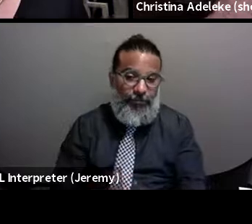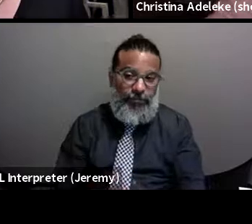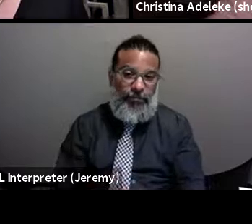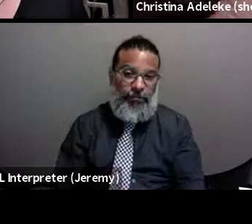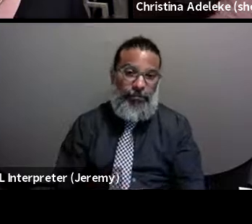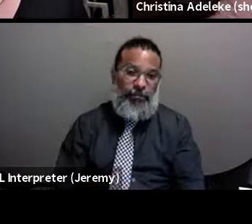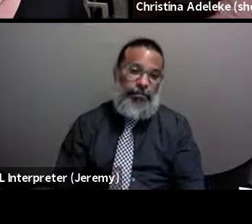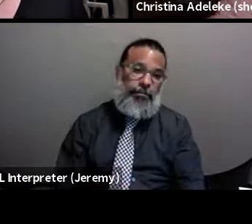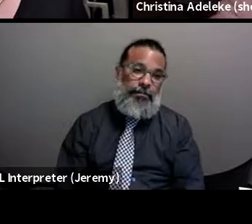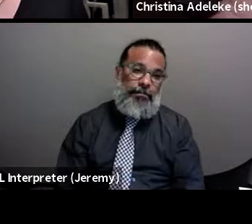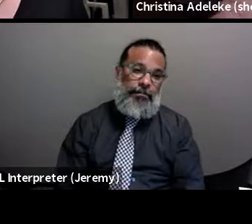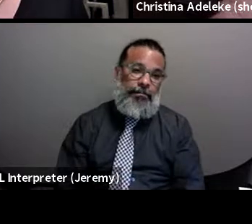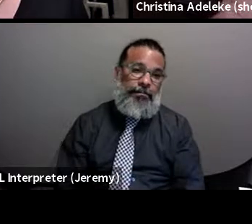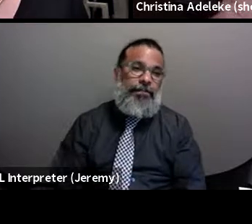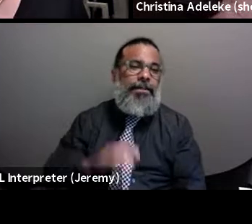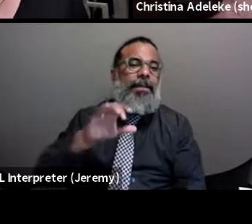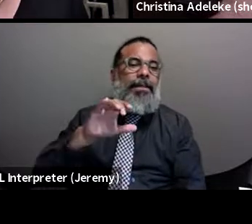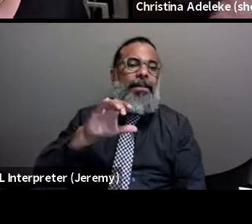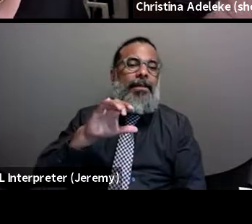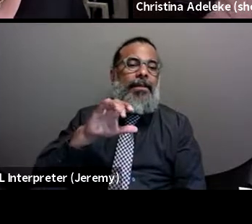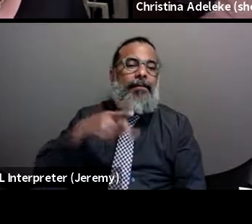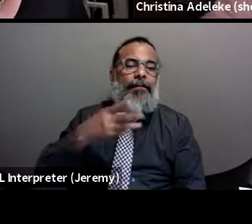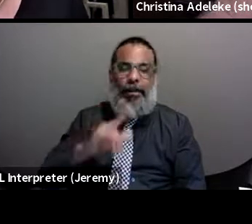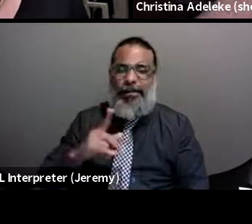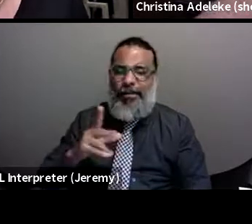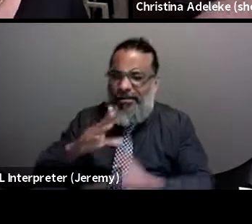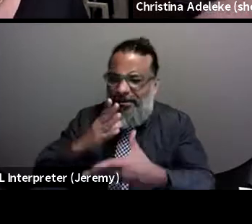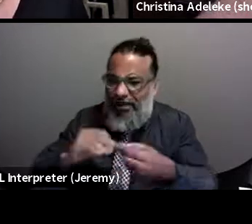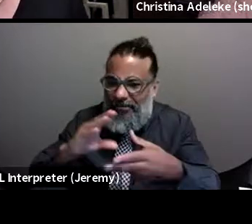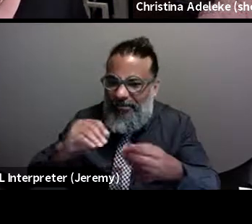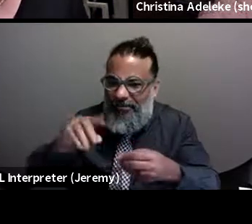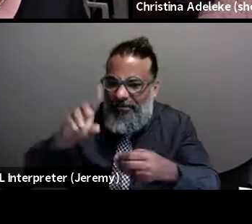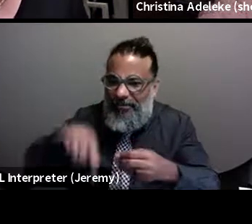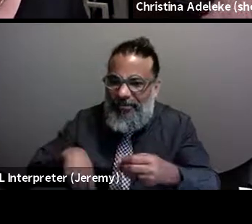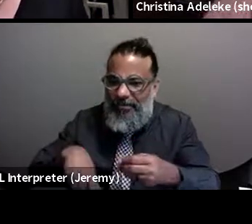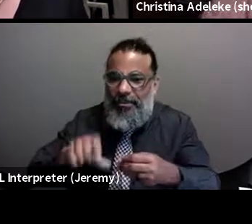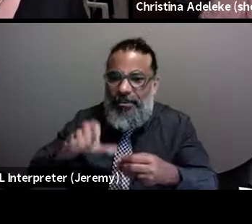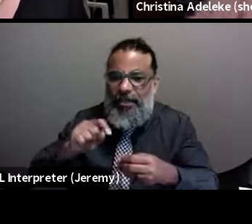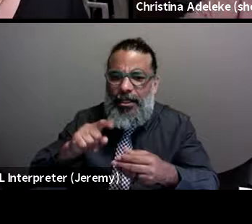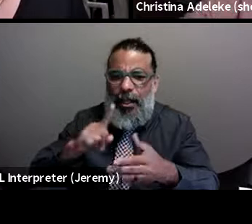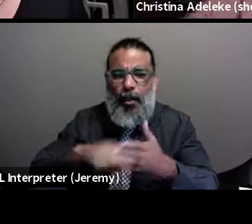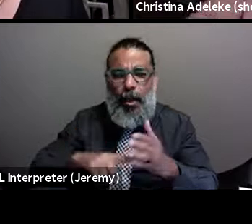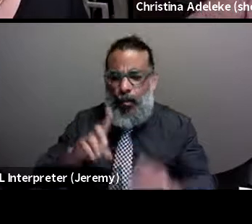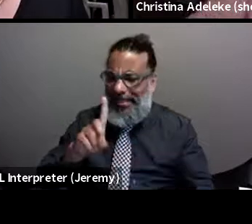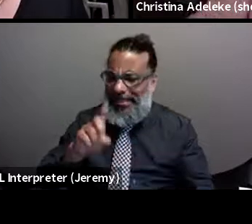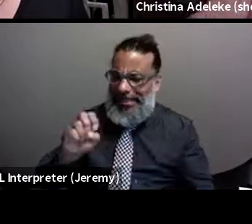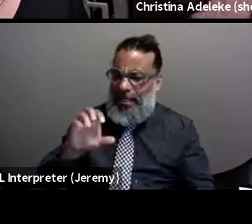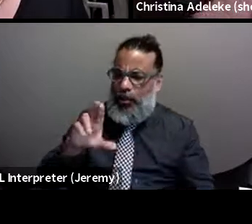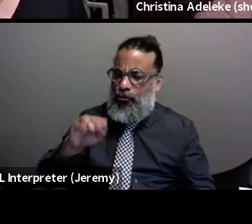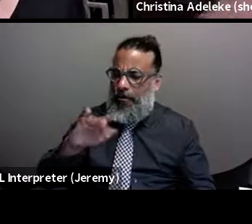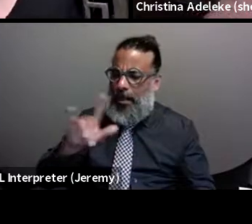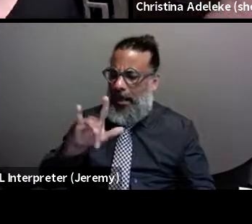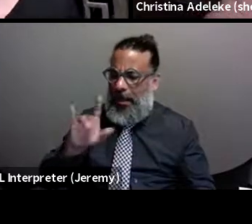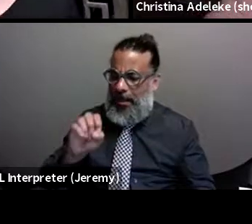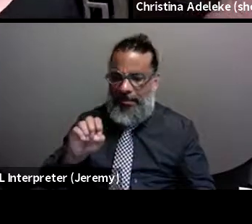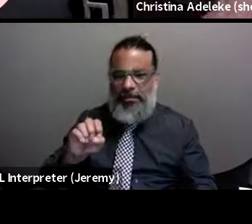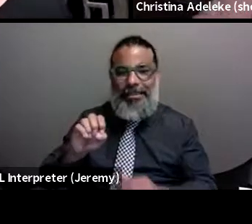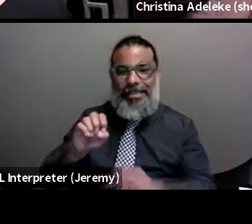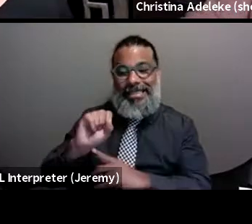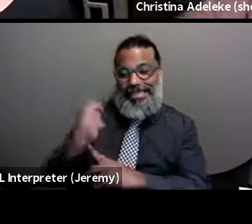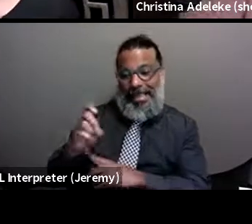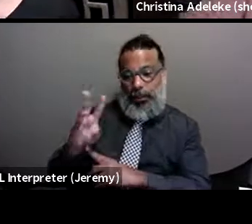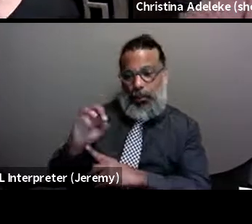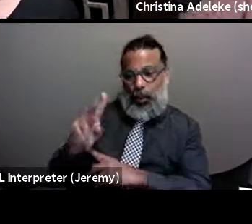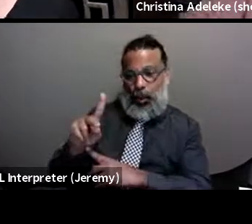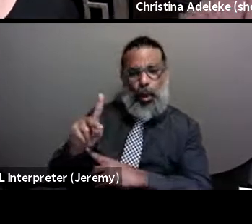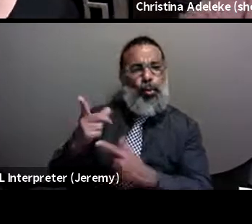Questions and some comments in the chat going on about what would decriminalizing sex work mean for the HIV community? What are your